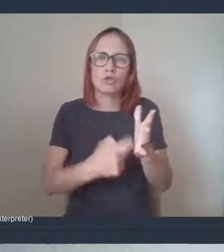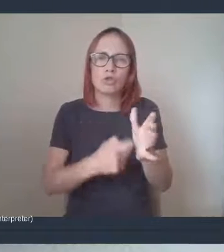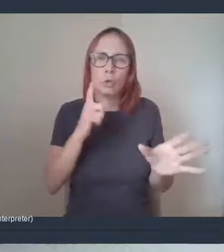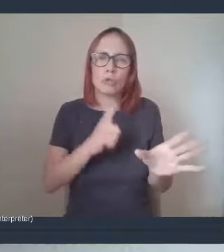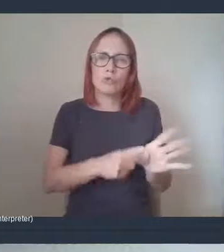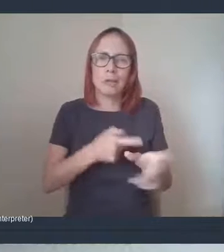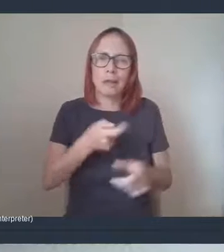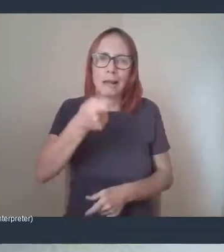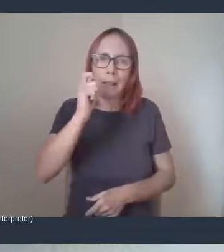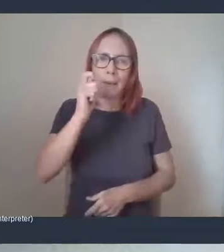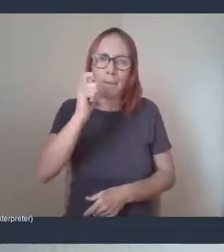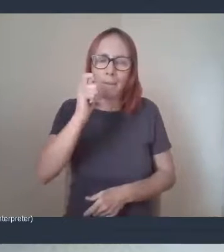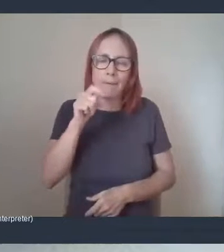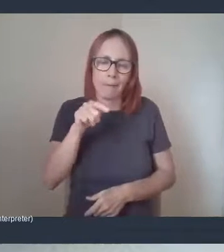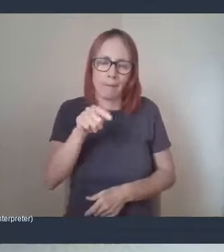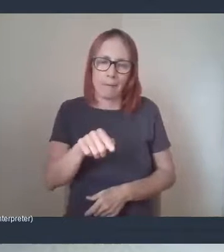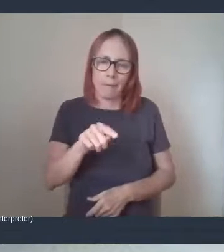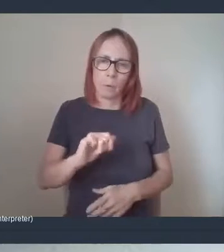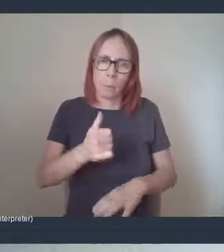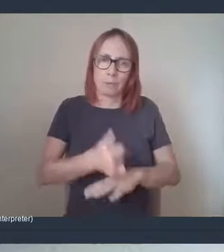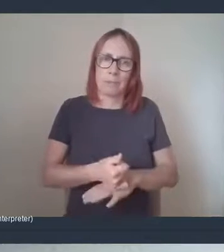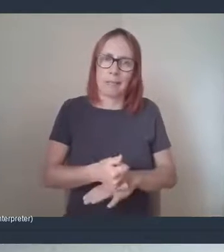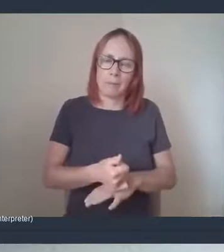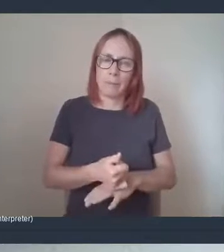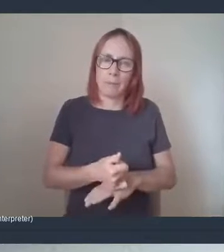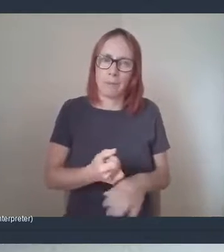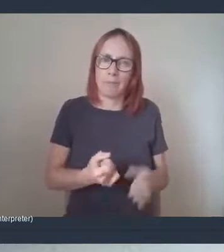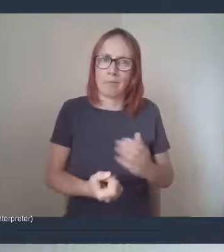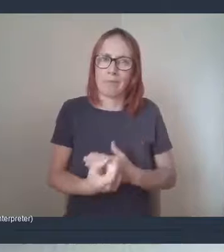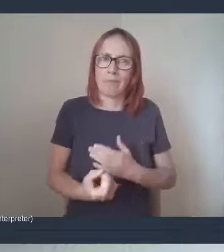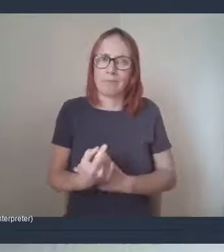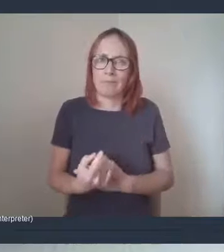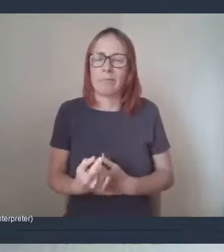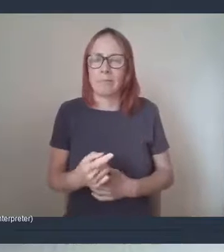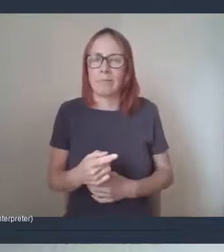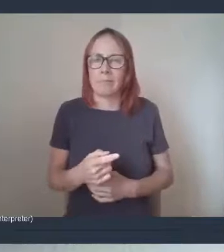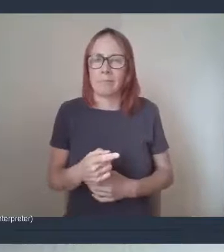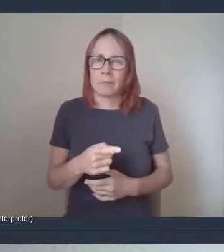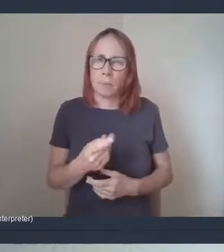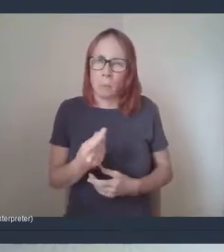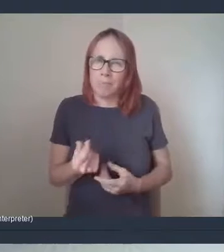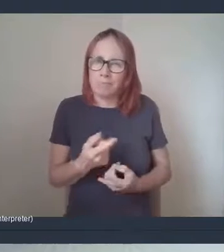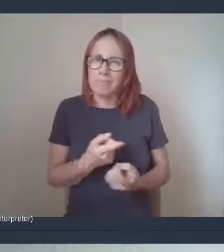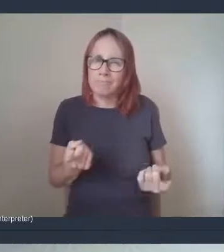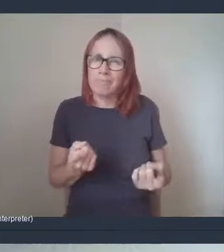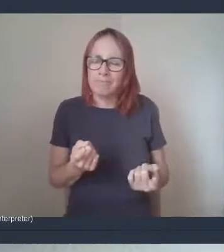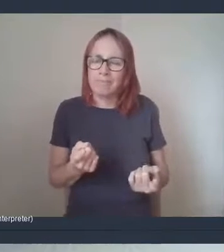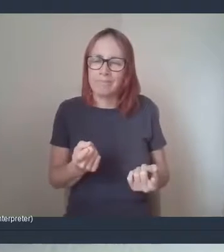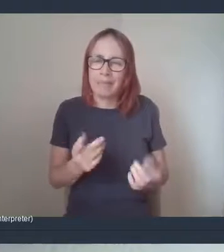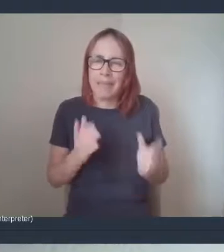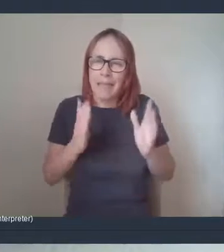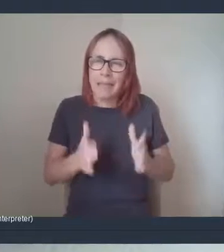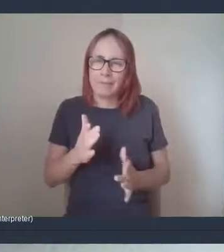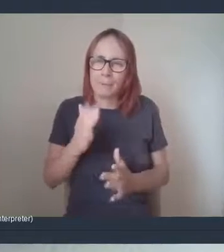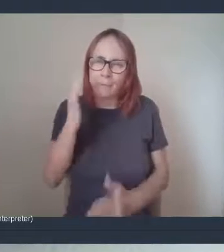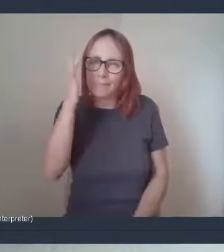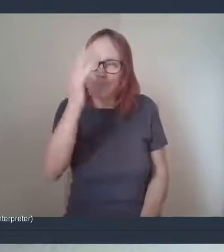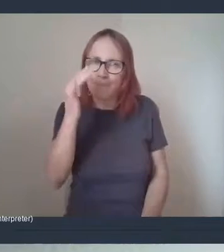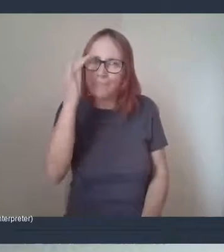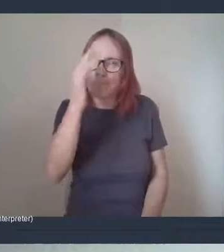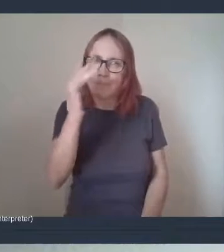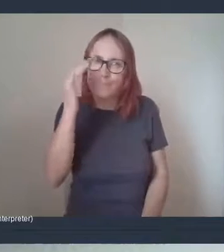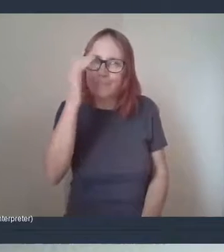at the tail end of lockdown. And so, so things like that, I think like we really need to be thinking of like, how can we